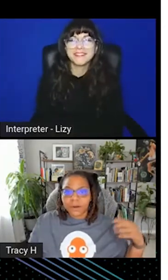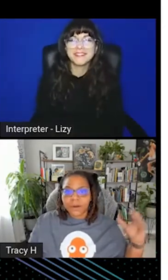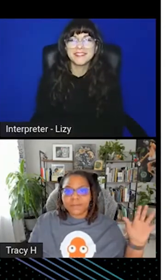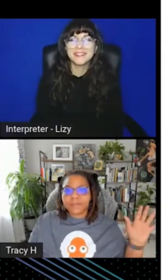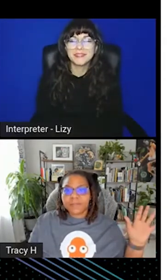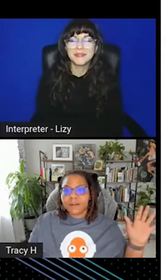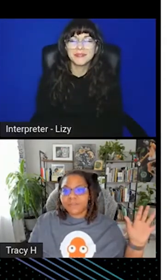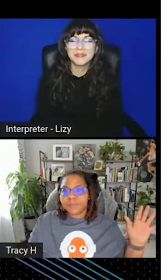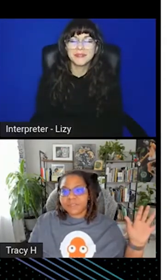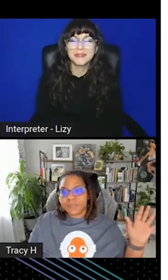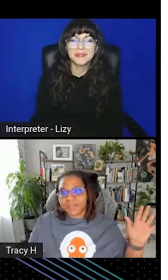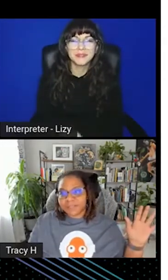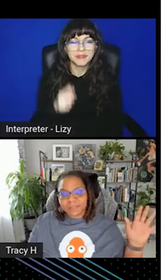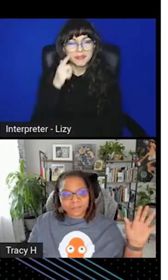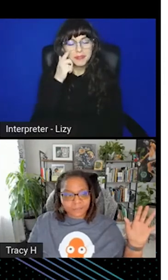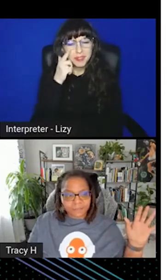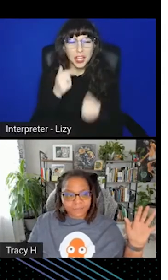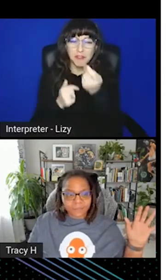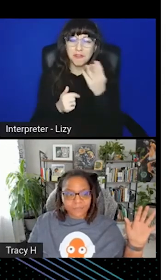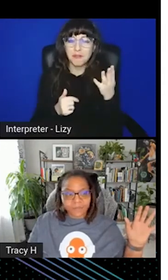All right. So there are a few disadvantages.